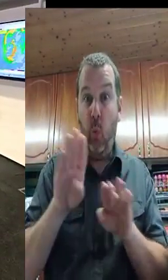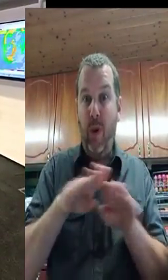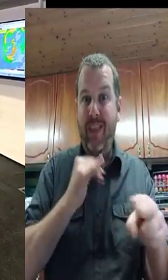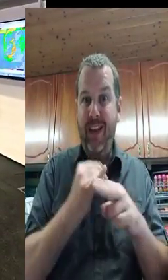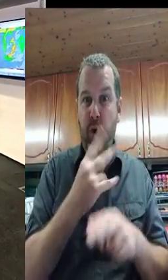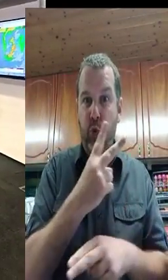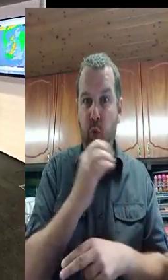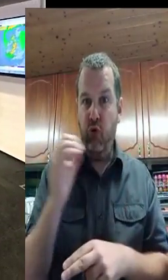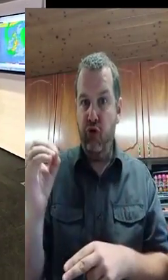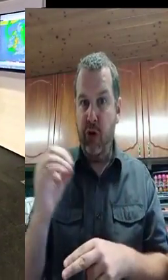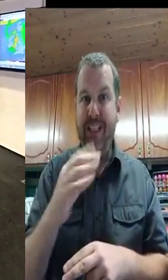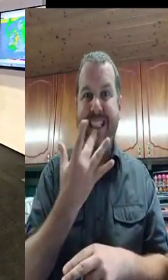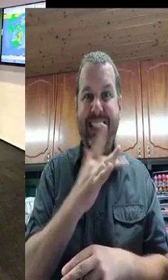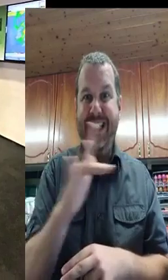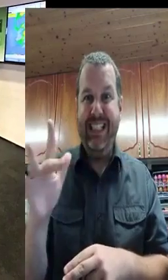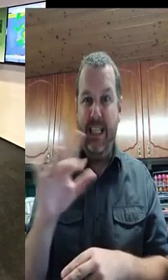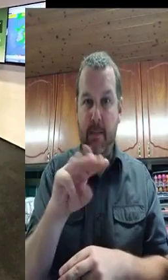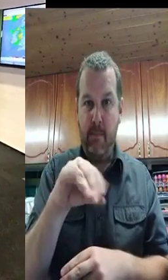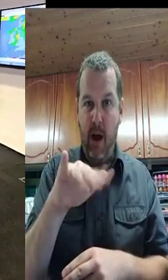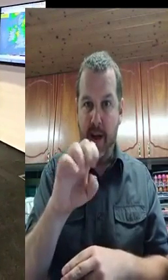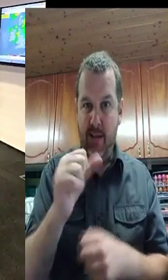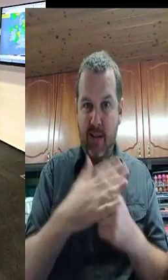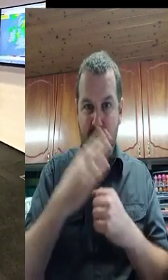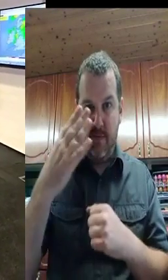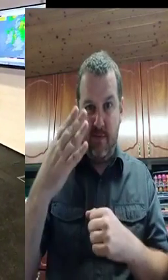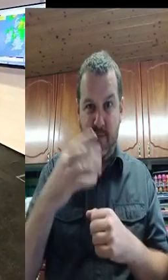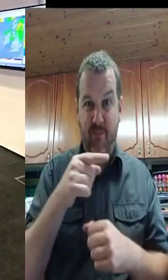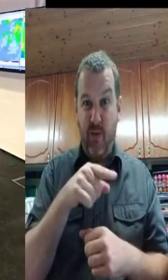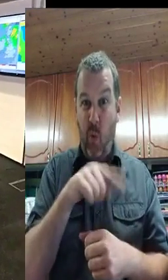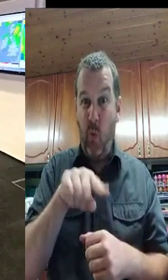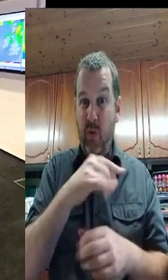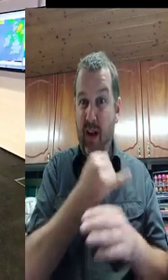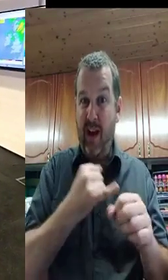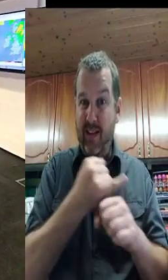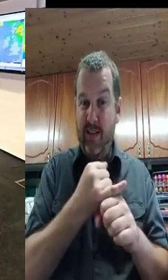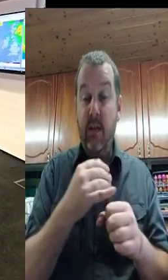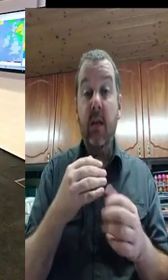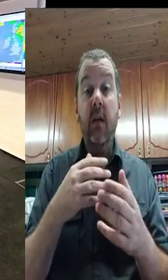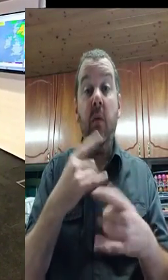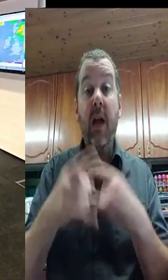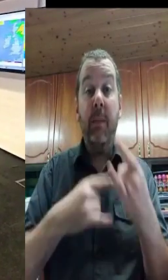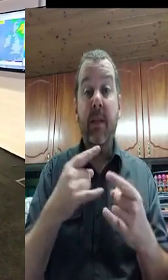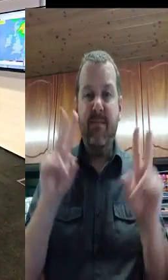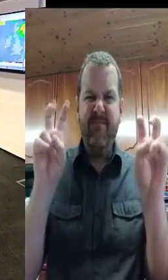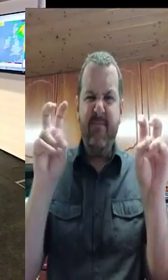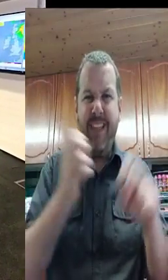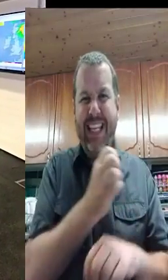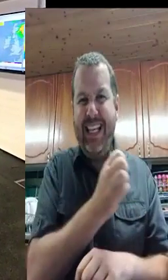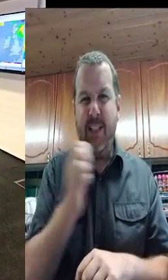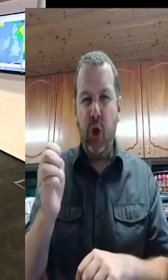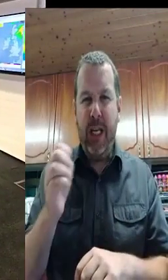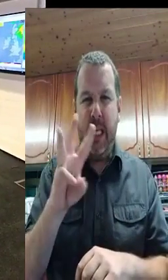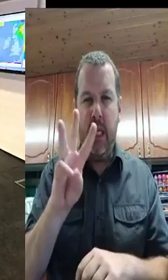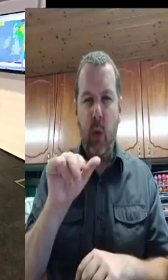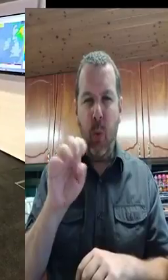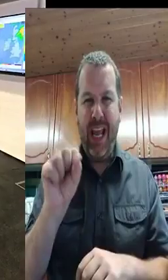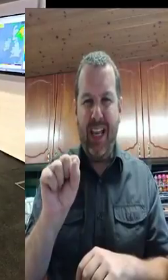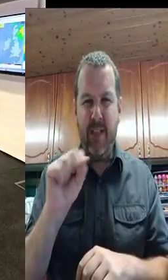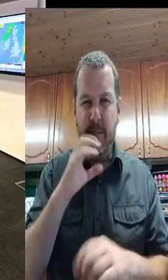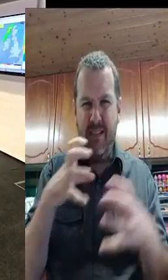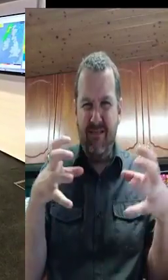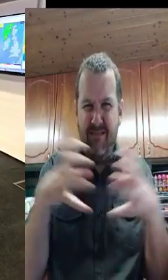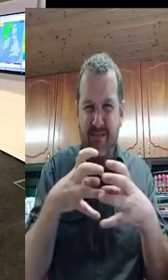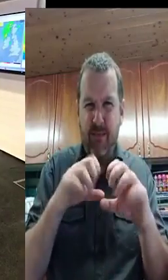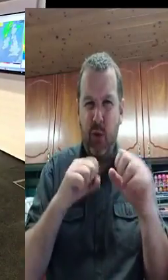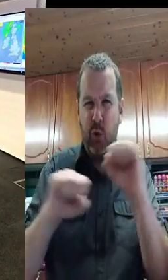27.5 degrees Celsius, they spawn into hurricanes there. But, this one is very unusual in that it's